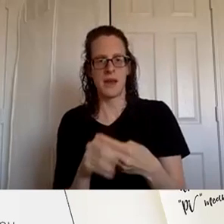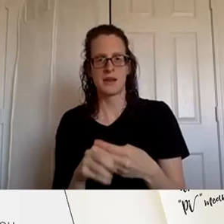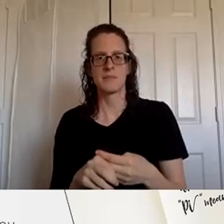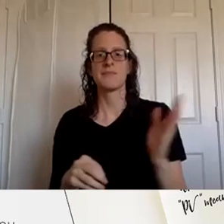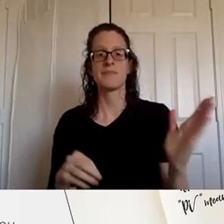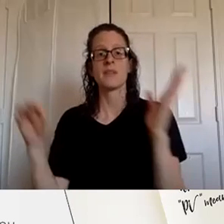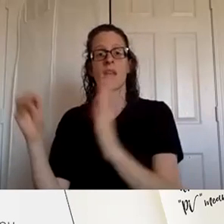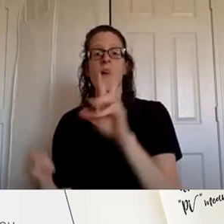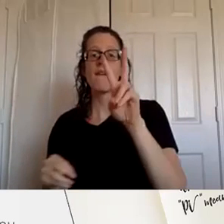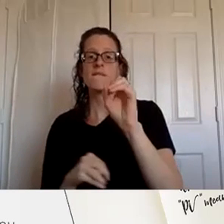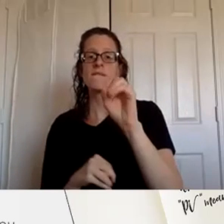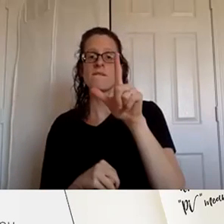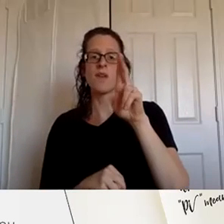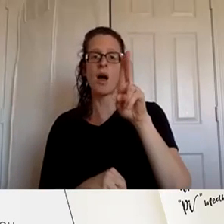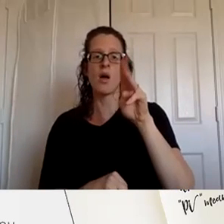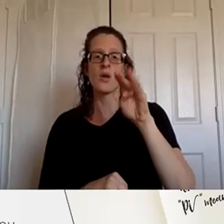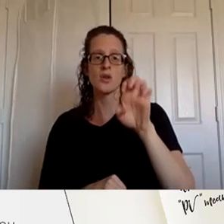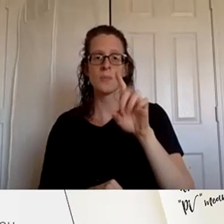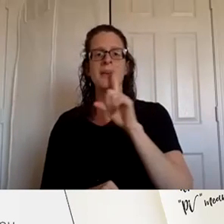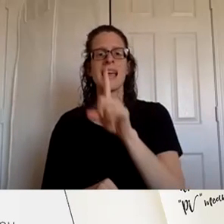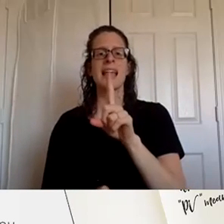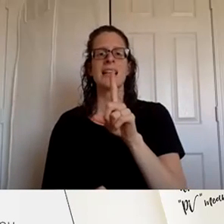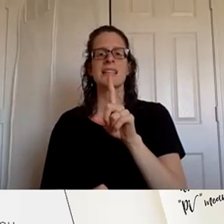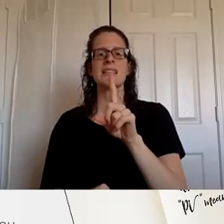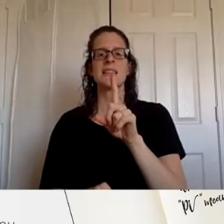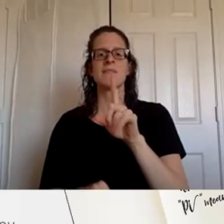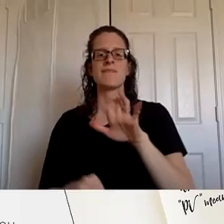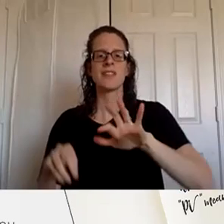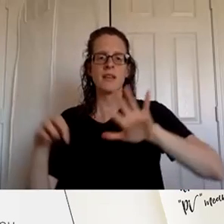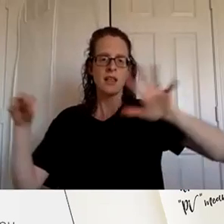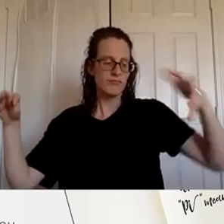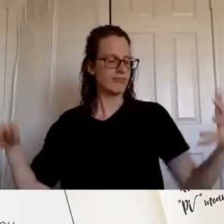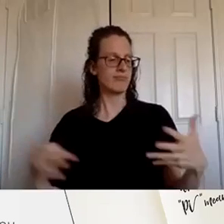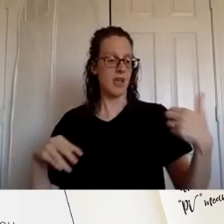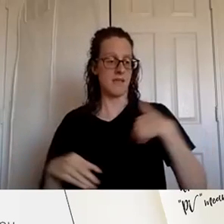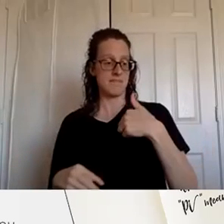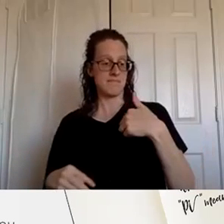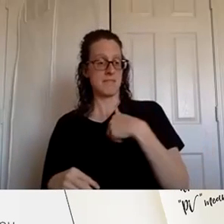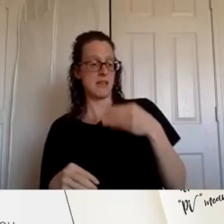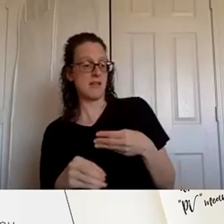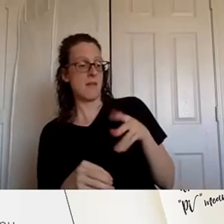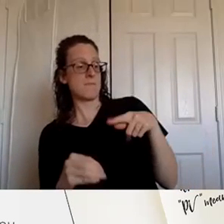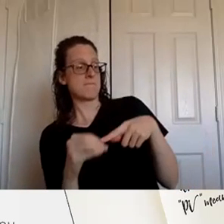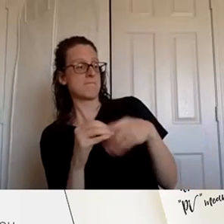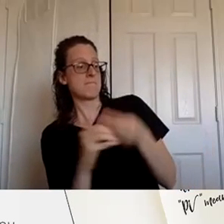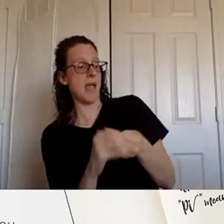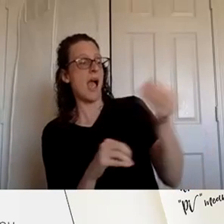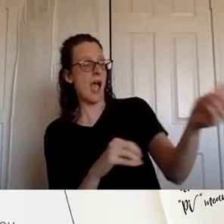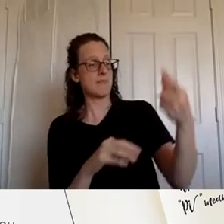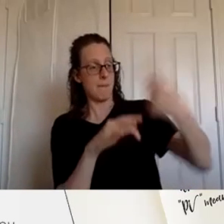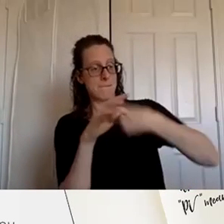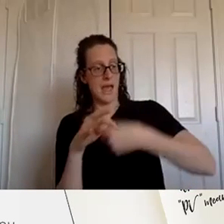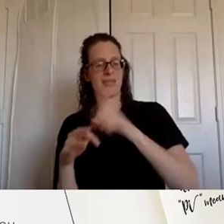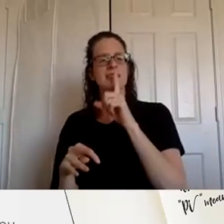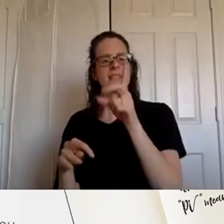is a commissional value of the product a distributor purchases each month